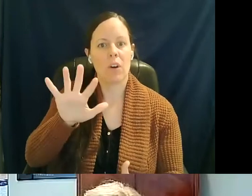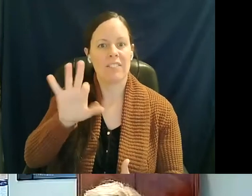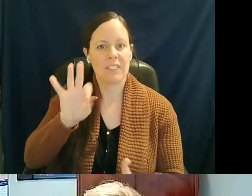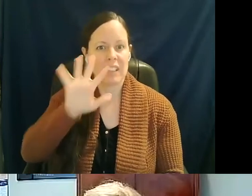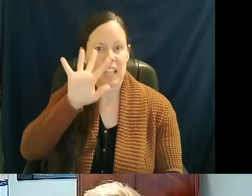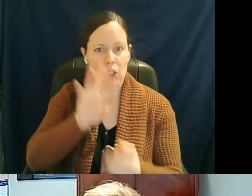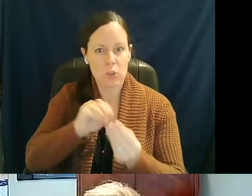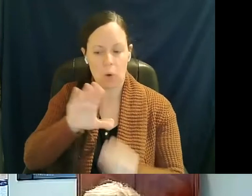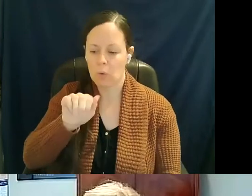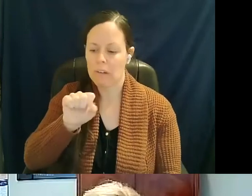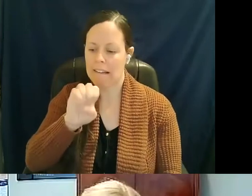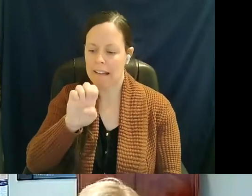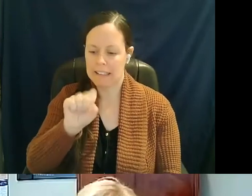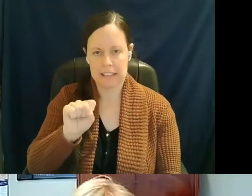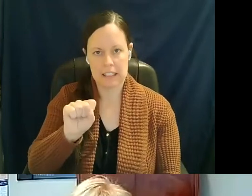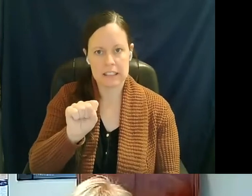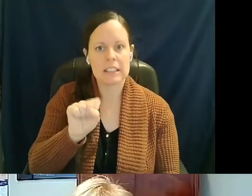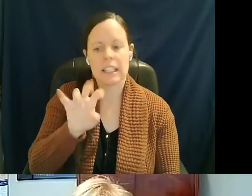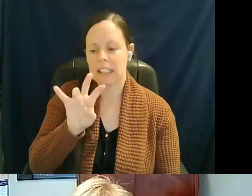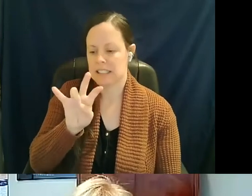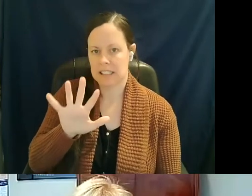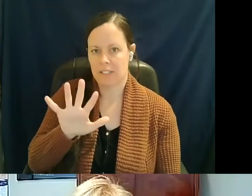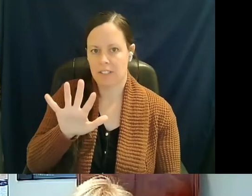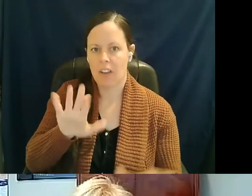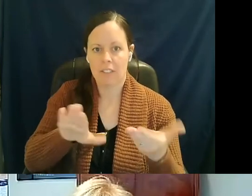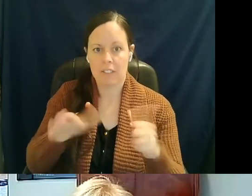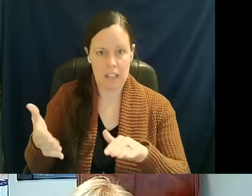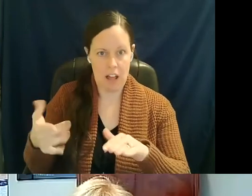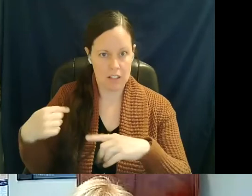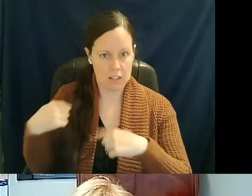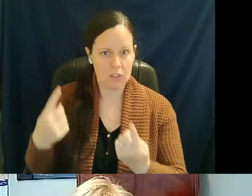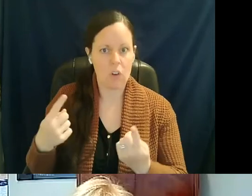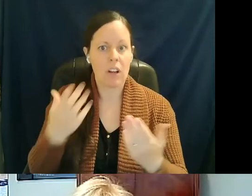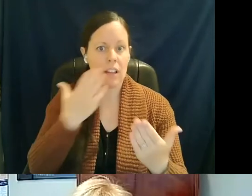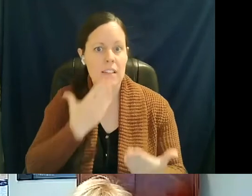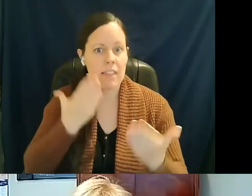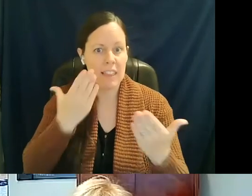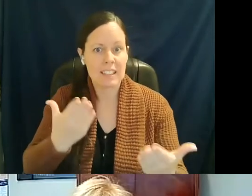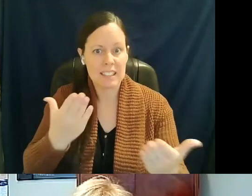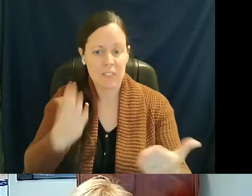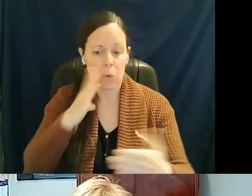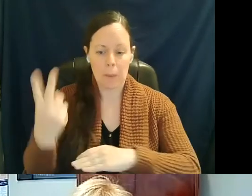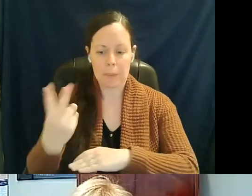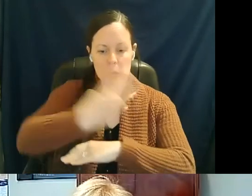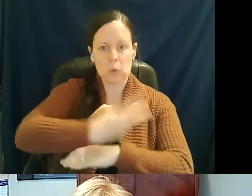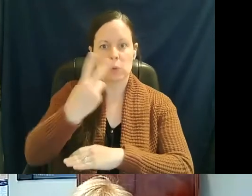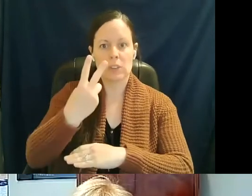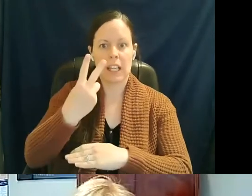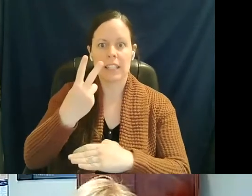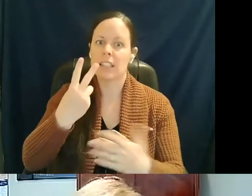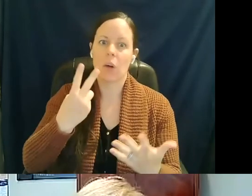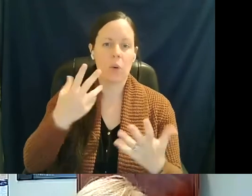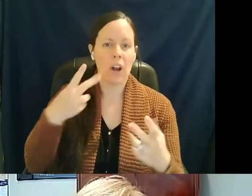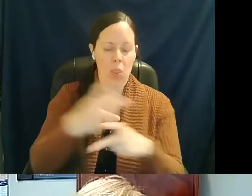and 75 deaths. Thanksgivings two days away and we're at the bleakest point yet